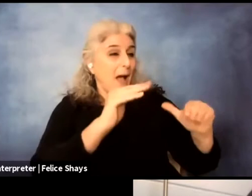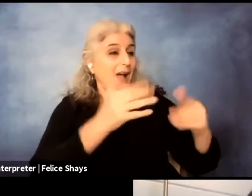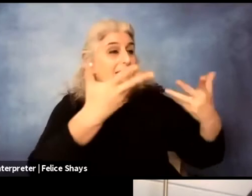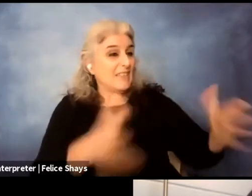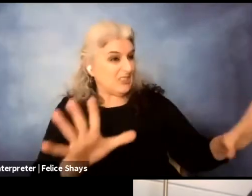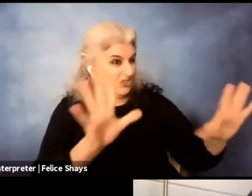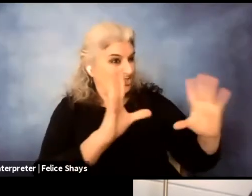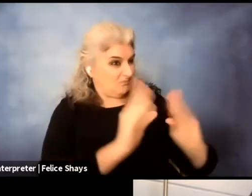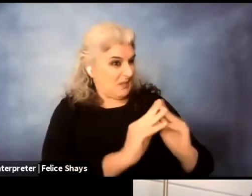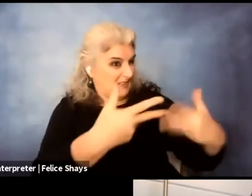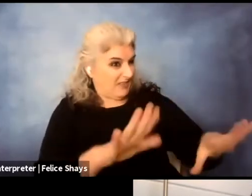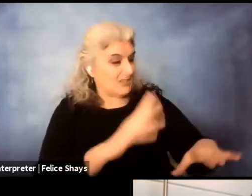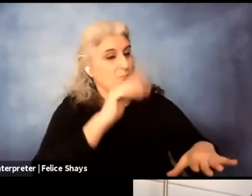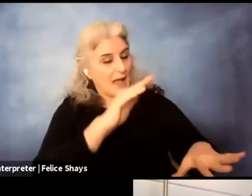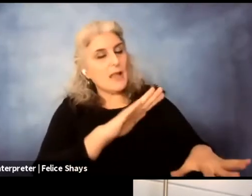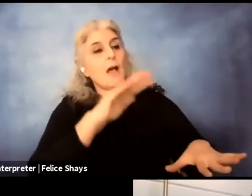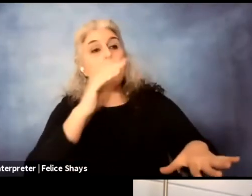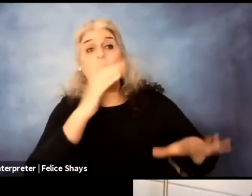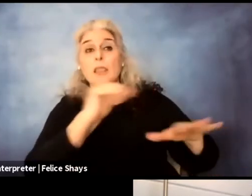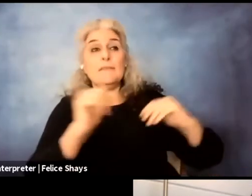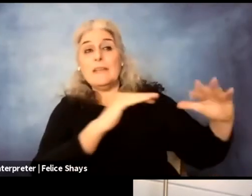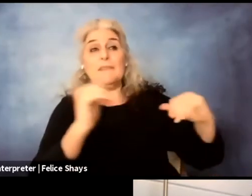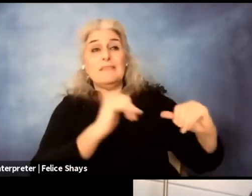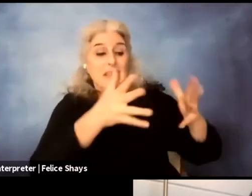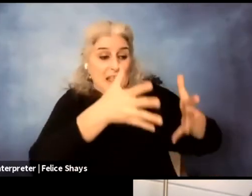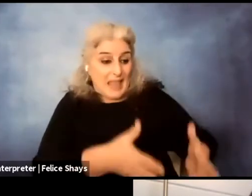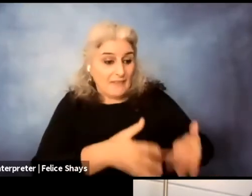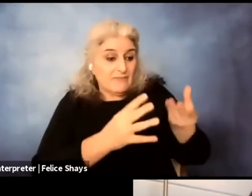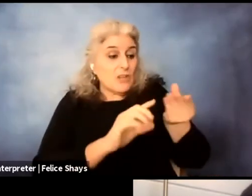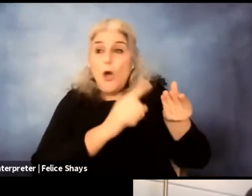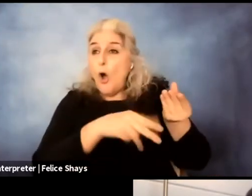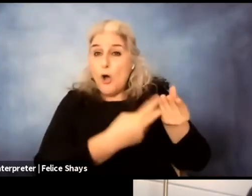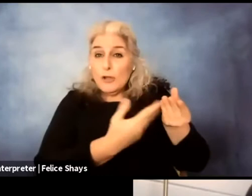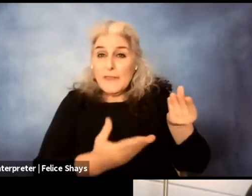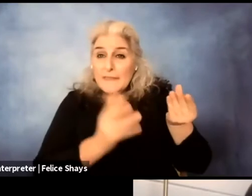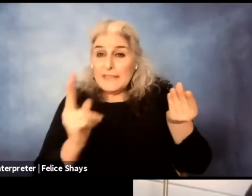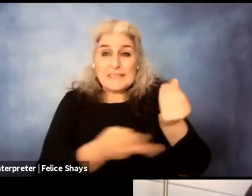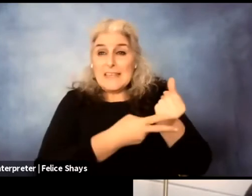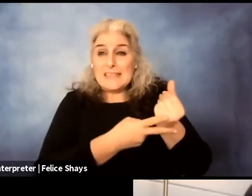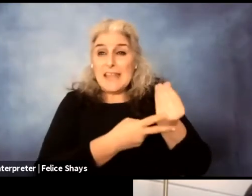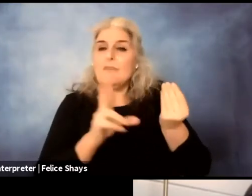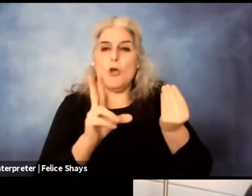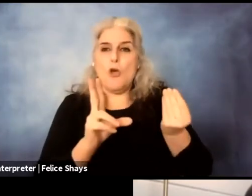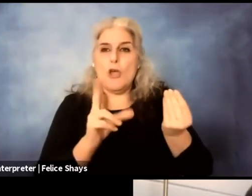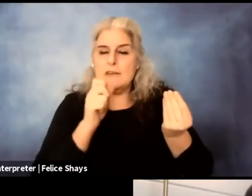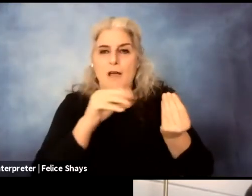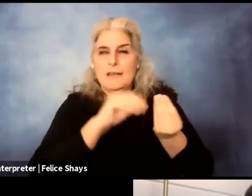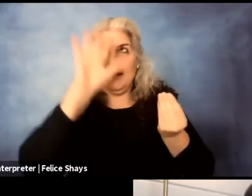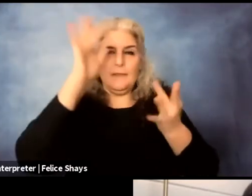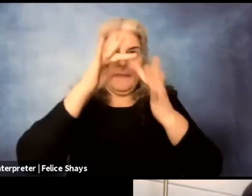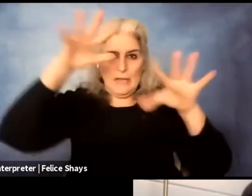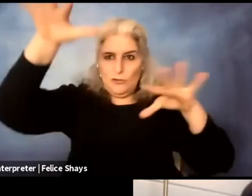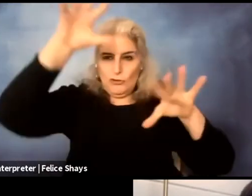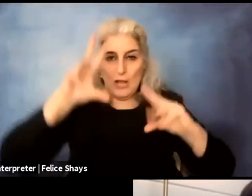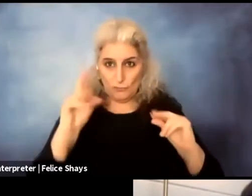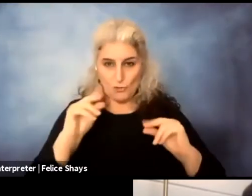browser to browser and doesn't go through a server. So nothing is being saved besides on people's browsers. Um, so within that mode,